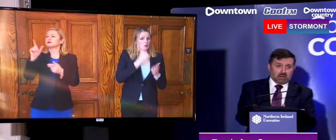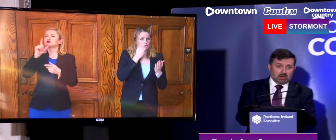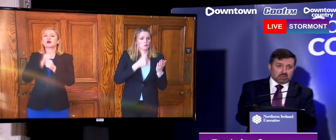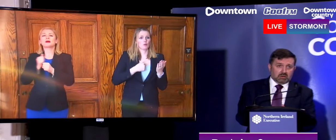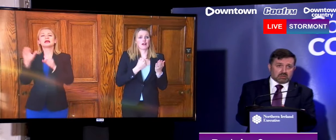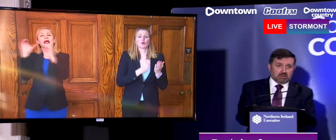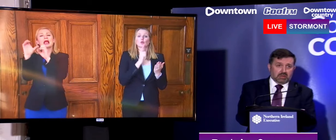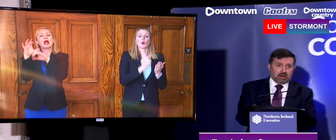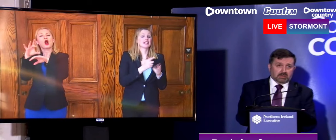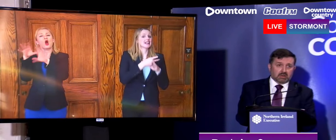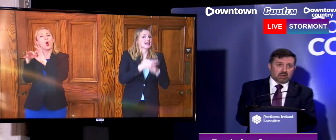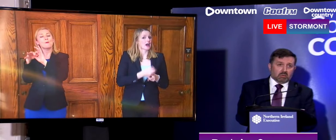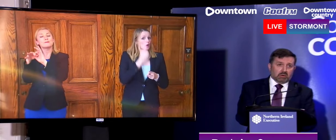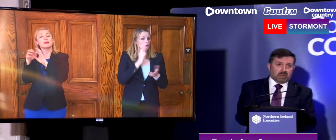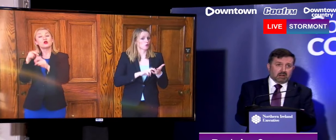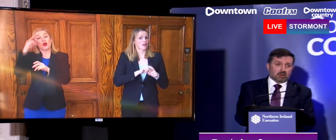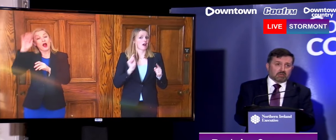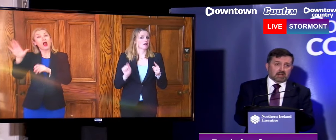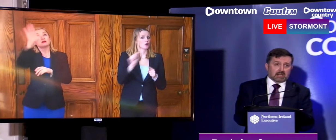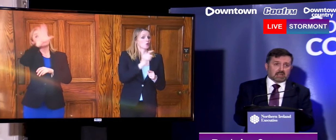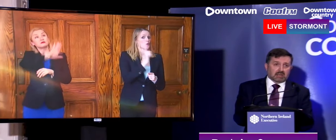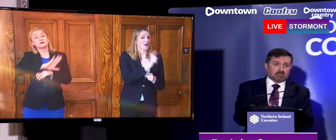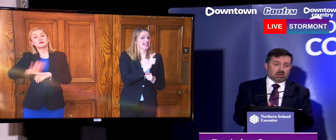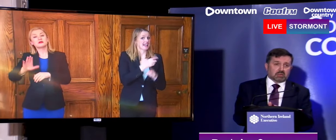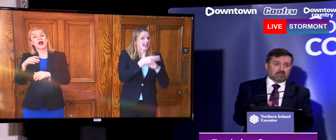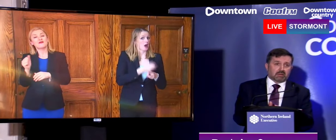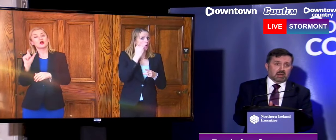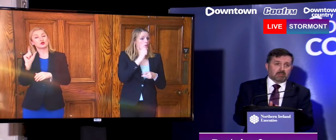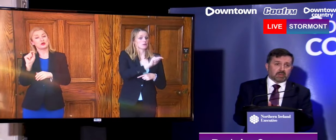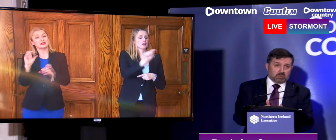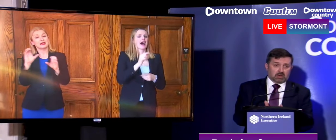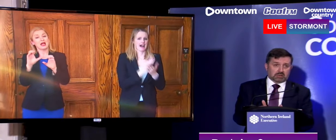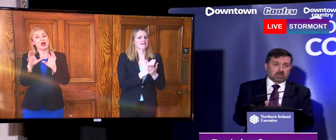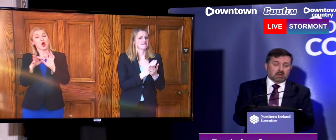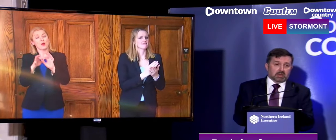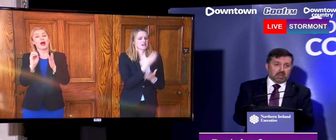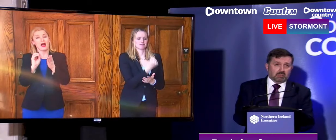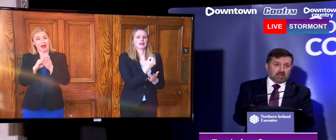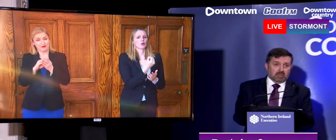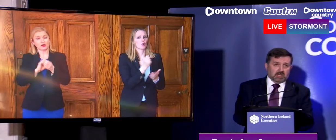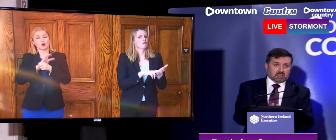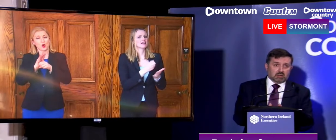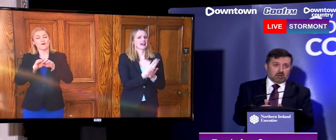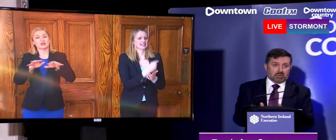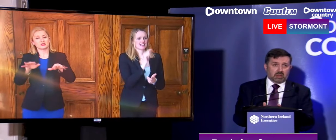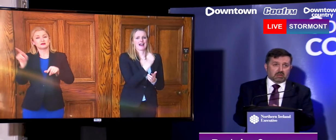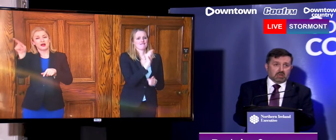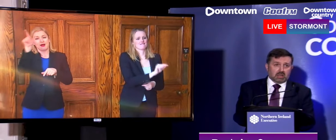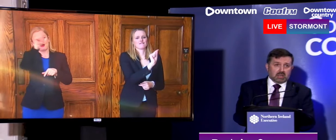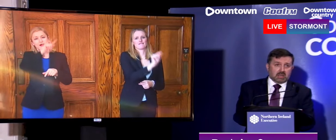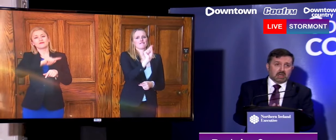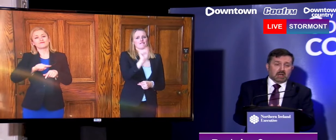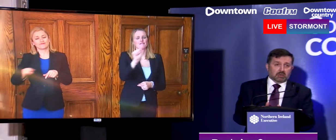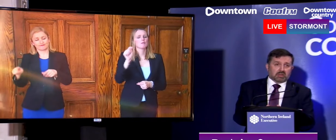care homes across Northern Ireland where we have COVID-19 positive results, but they are being managed along with the